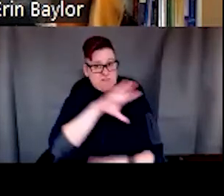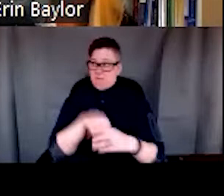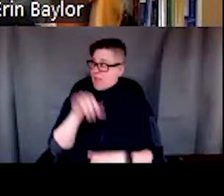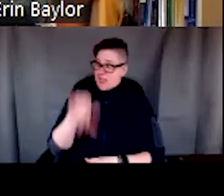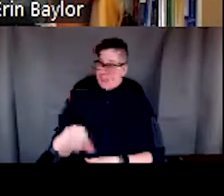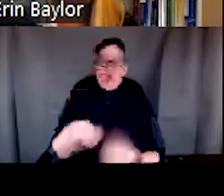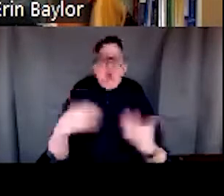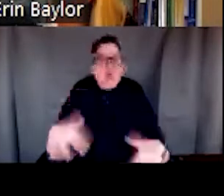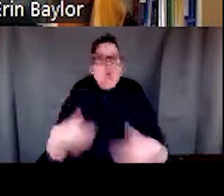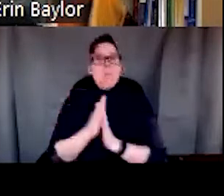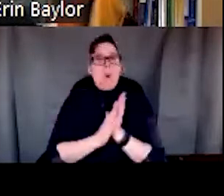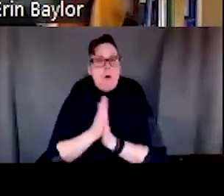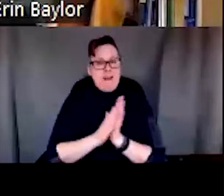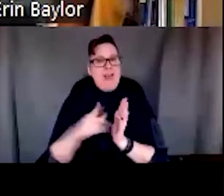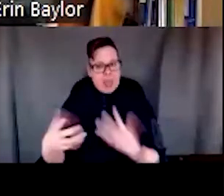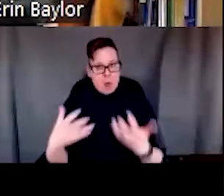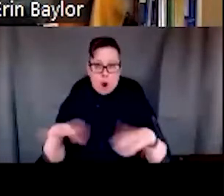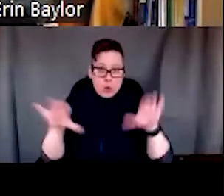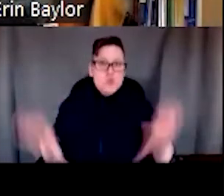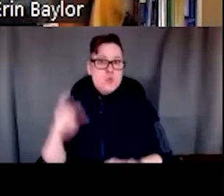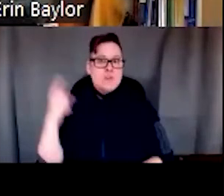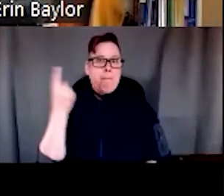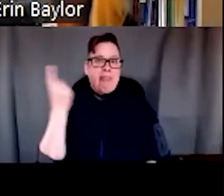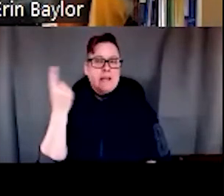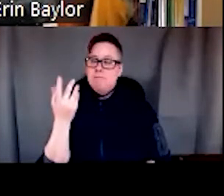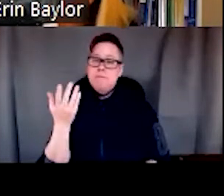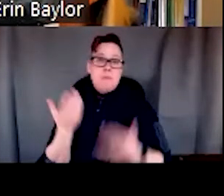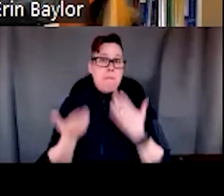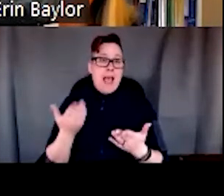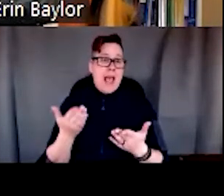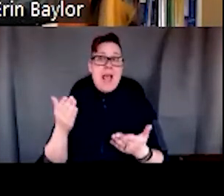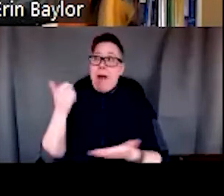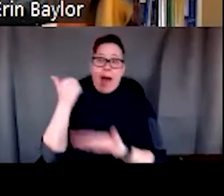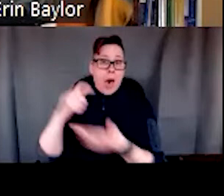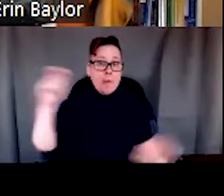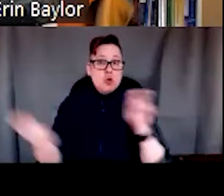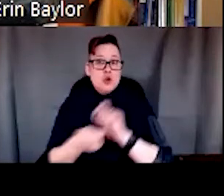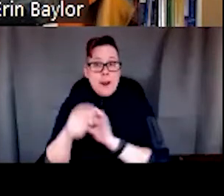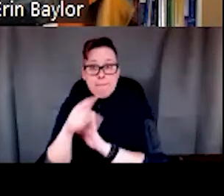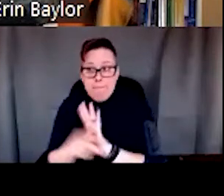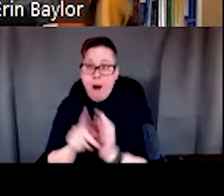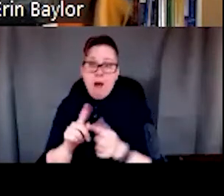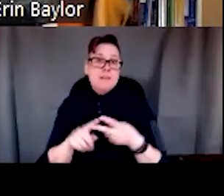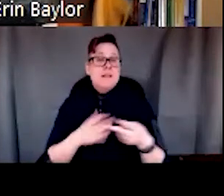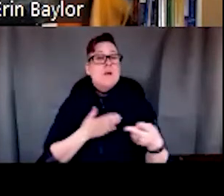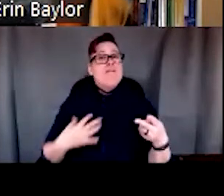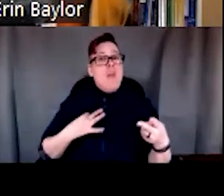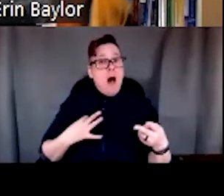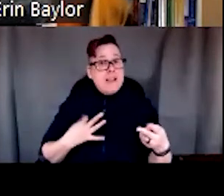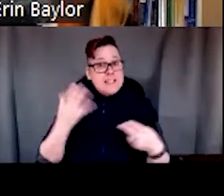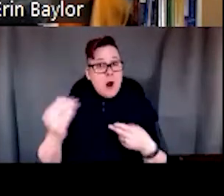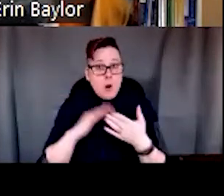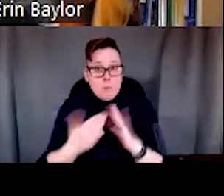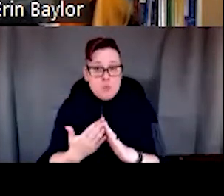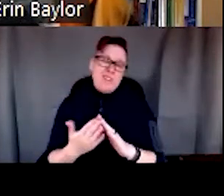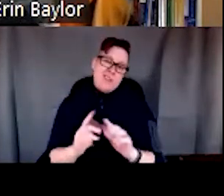really motivated them to want to take action. Um, whether that be changing policies or volunteering in the community, um,